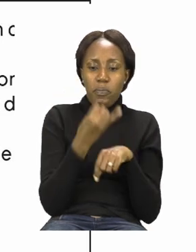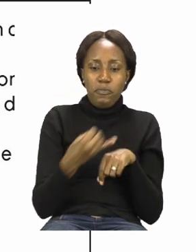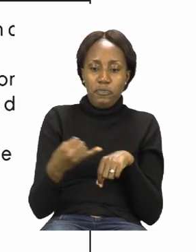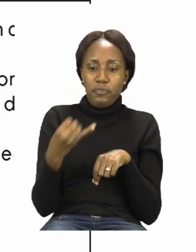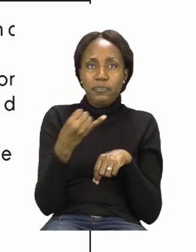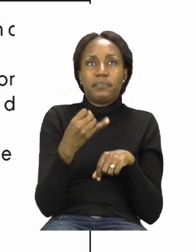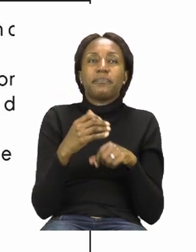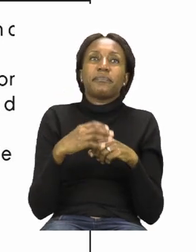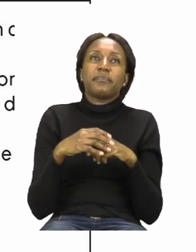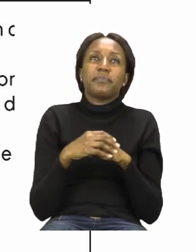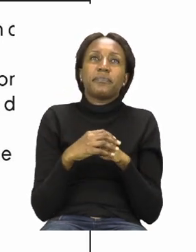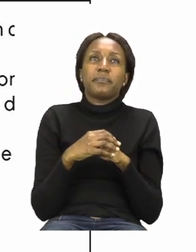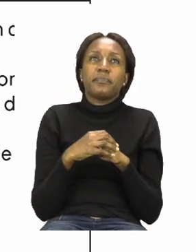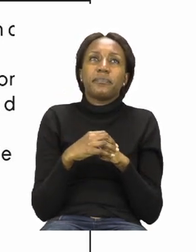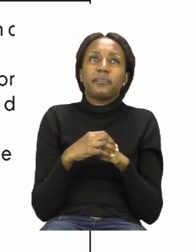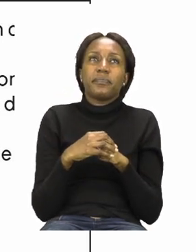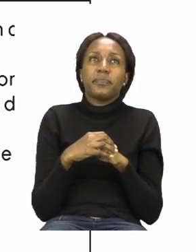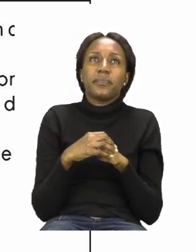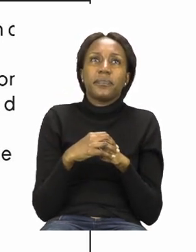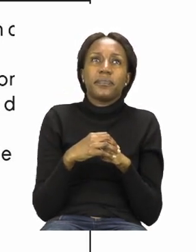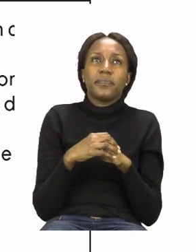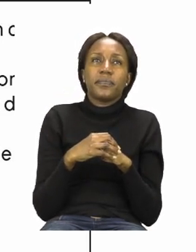of the dog.